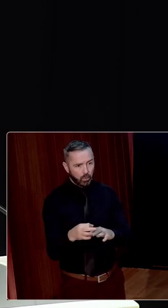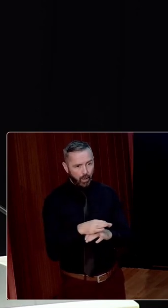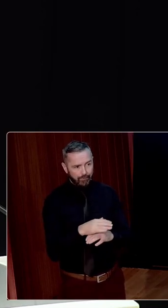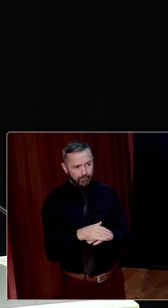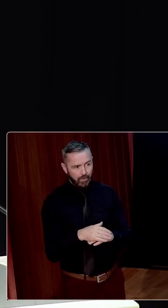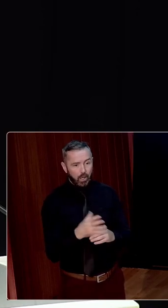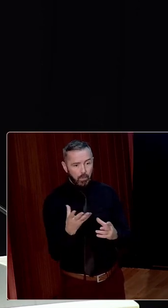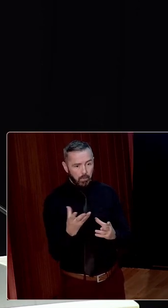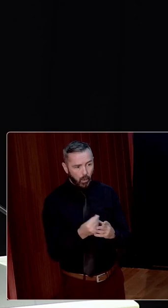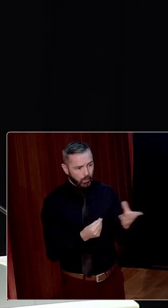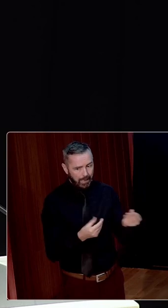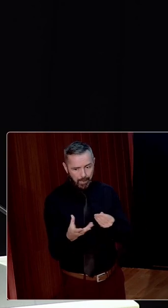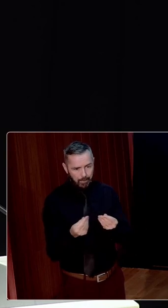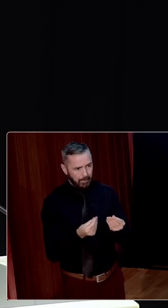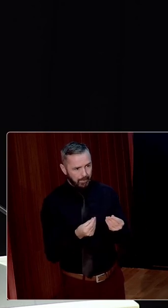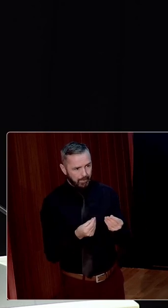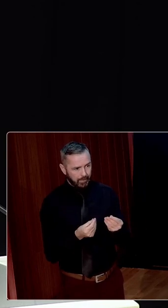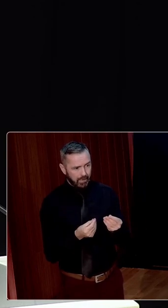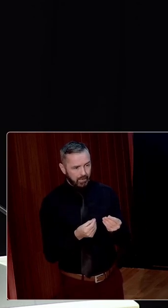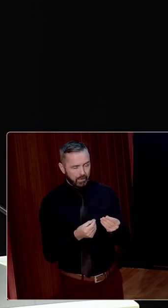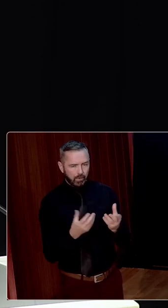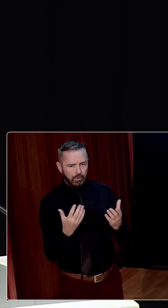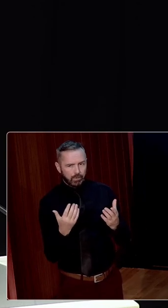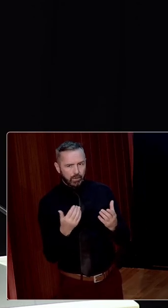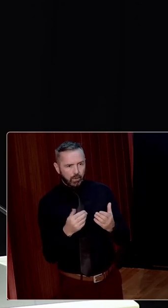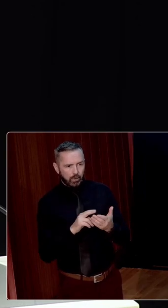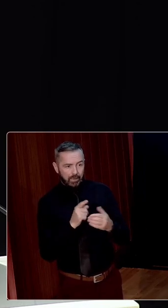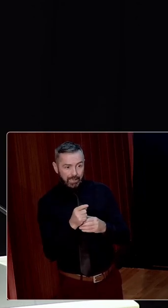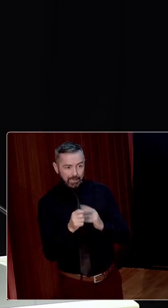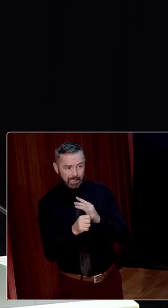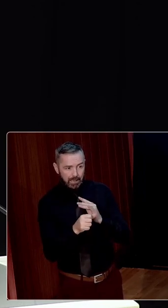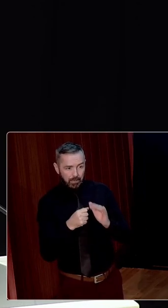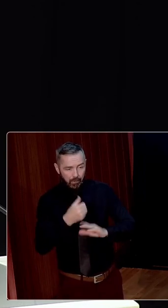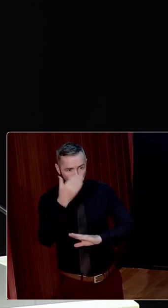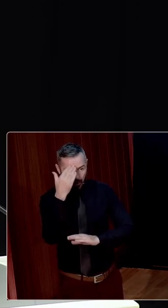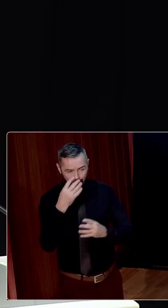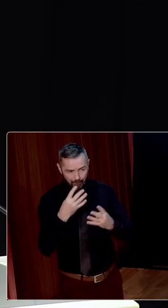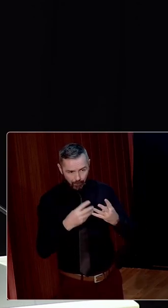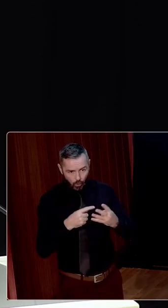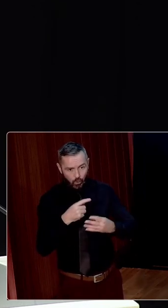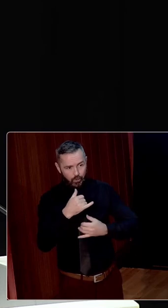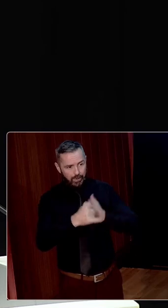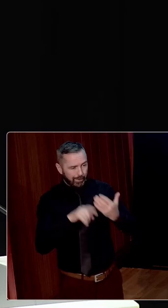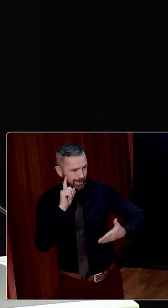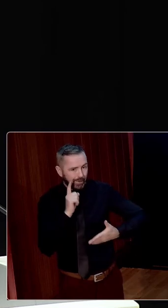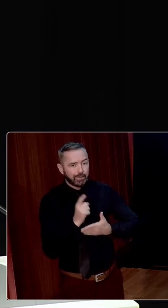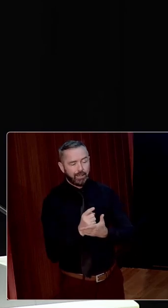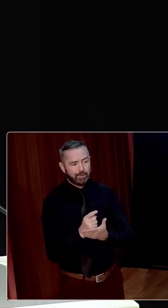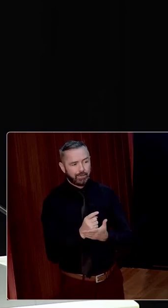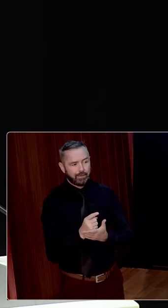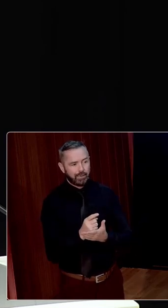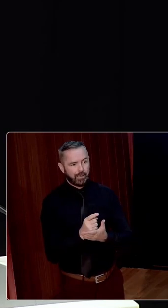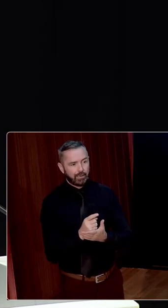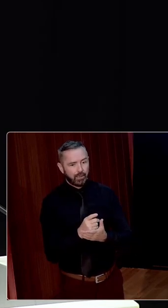rightful dependents. Collectively, it took these experienced minds four years to decide, and ultimately they came